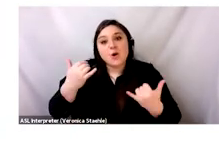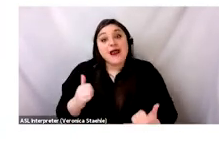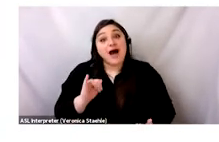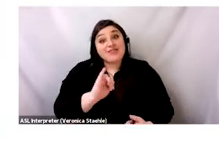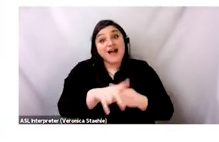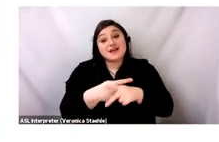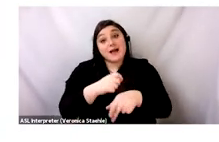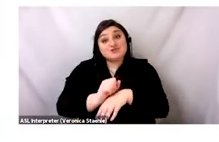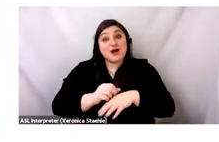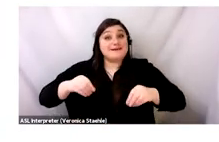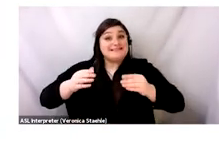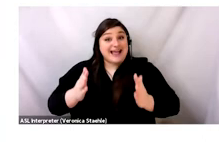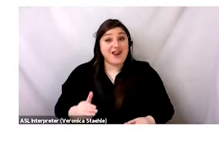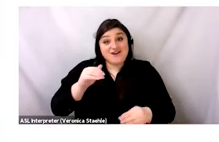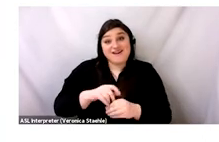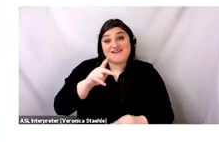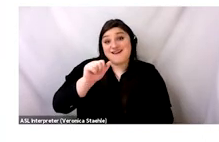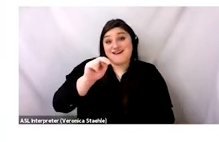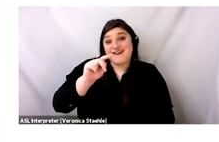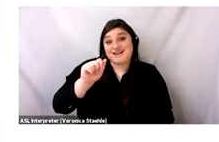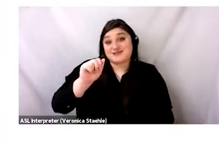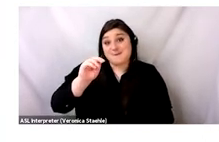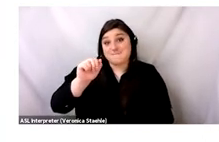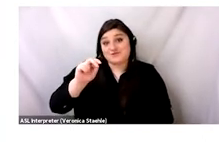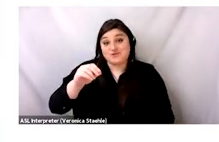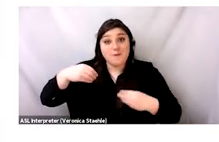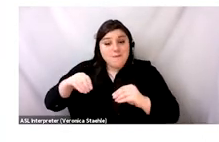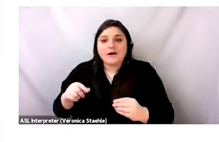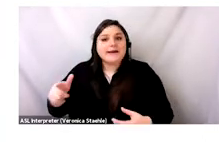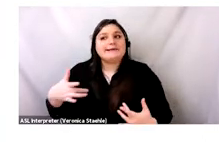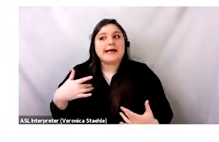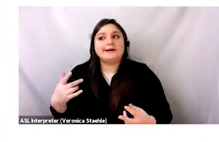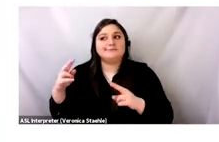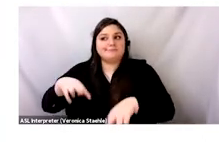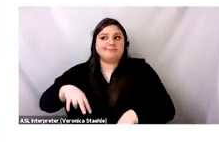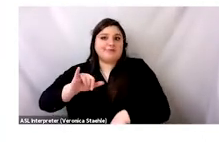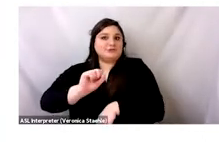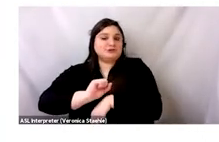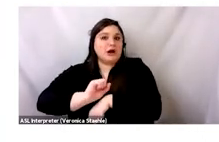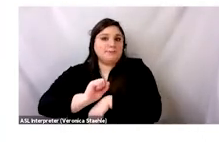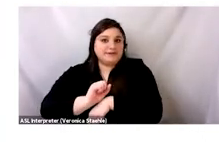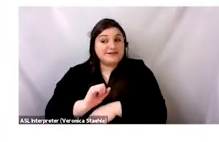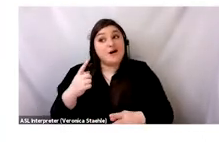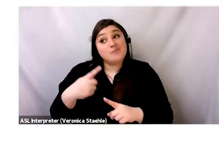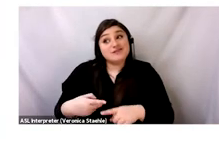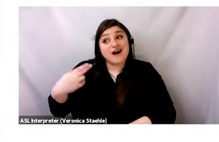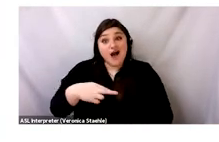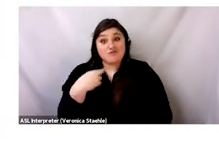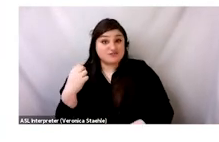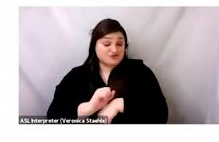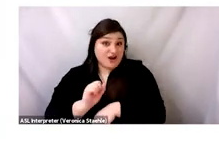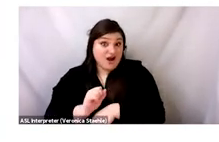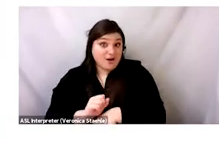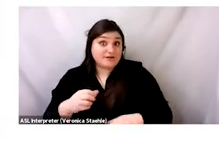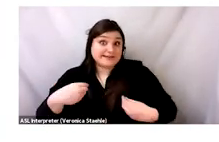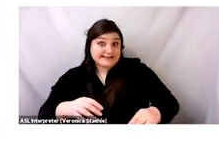tell us that this is a job that is becoming less dignified. Those who have been in the trade for over 10 years say that today the business